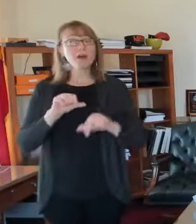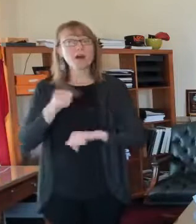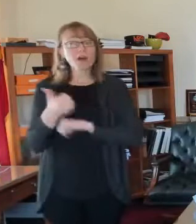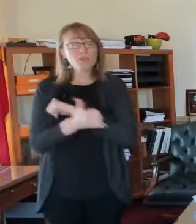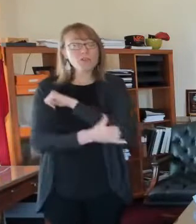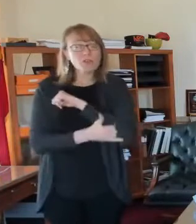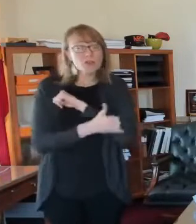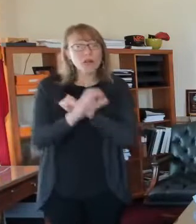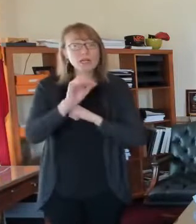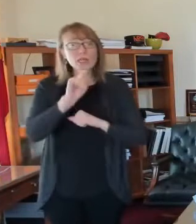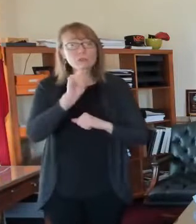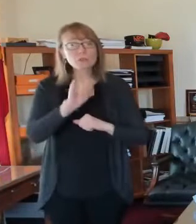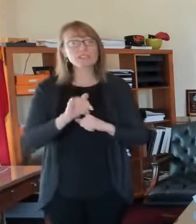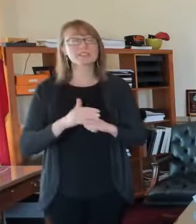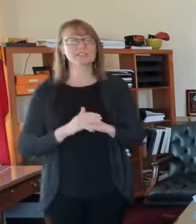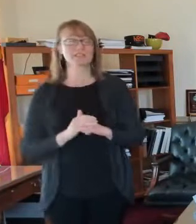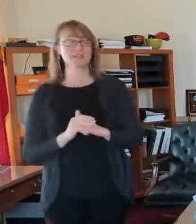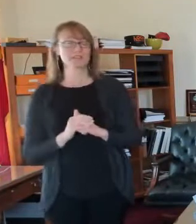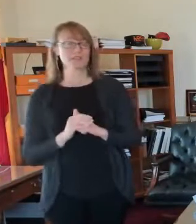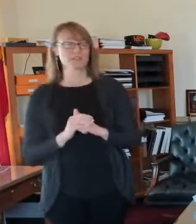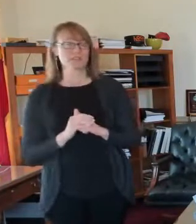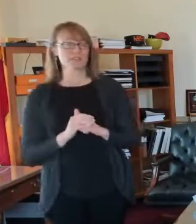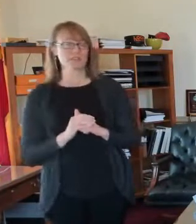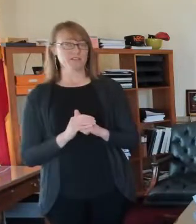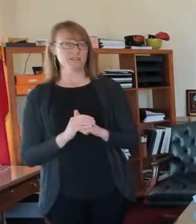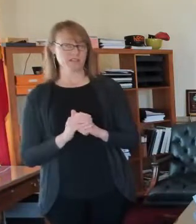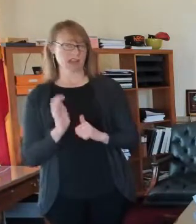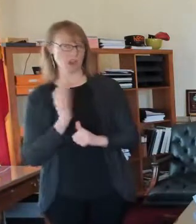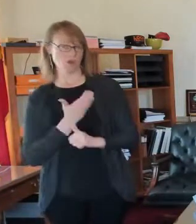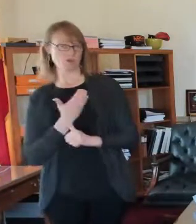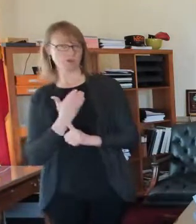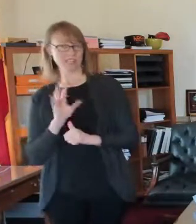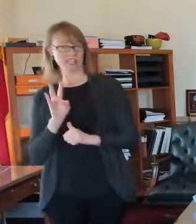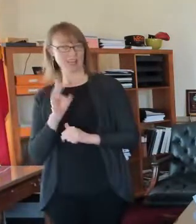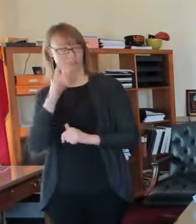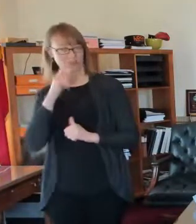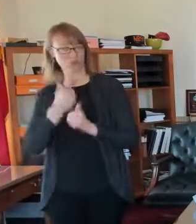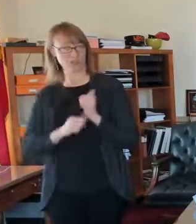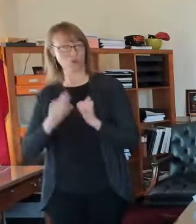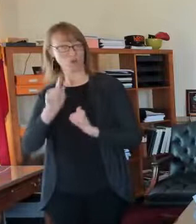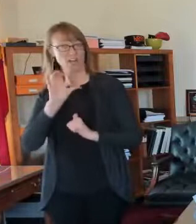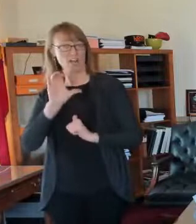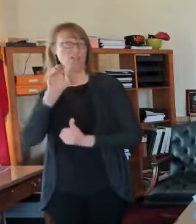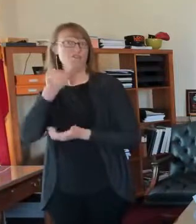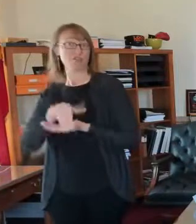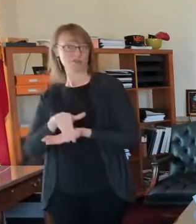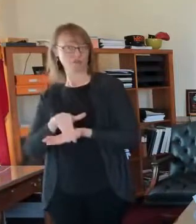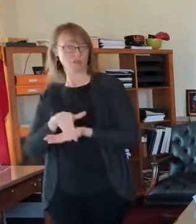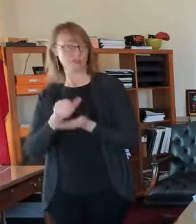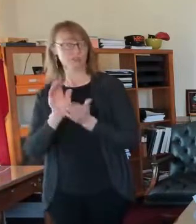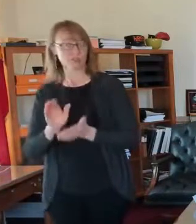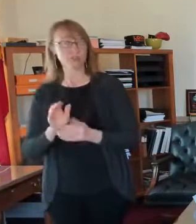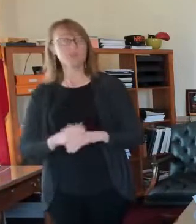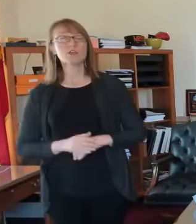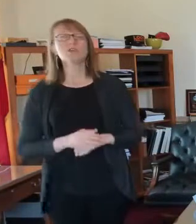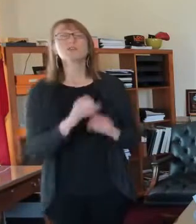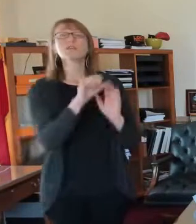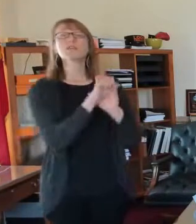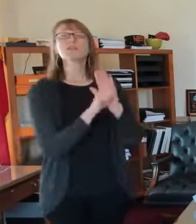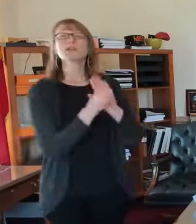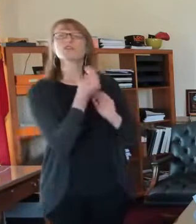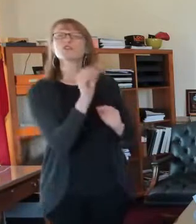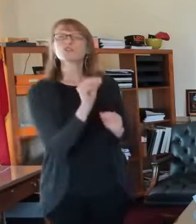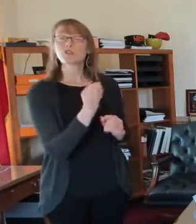seven, the state of Missouri, seven per 100,000. The state of Missouri was at 11